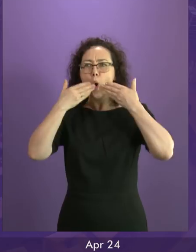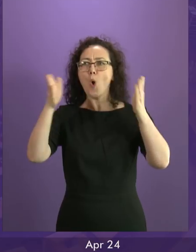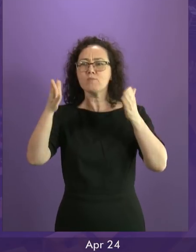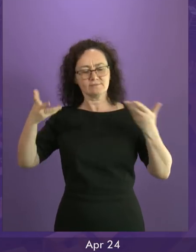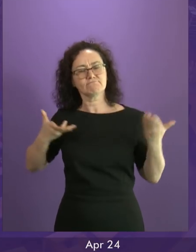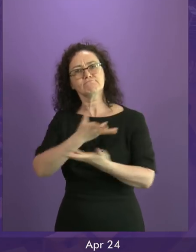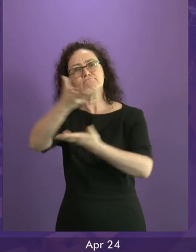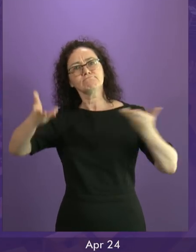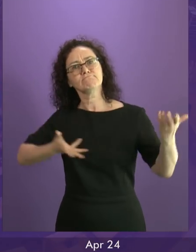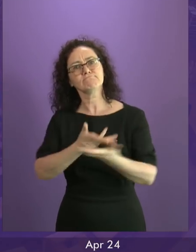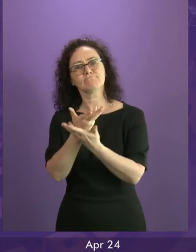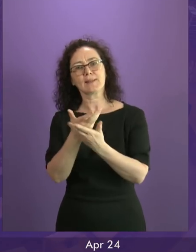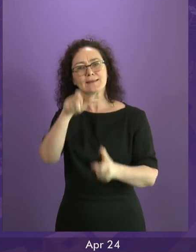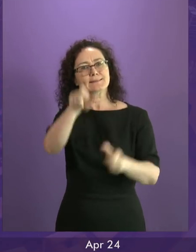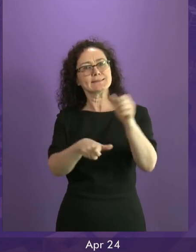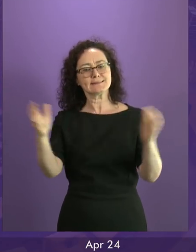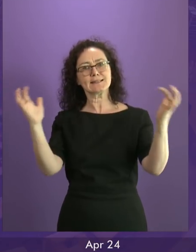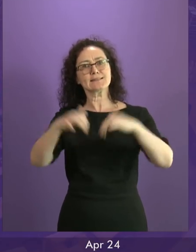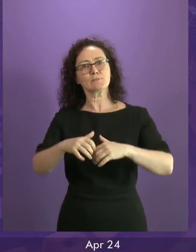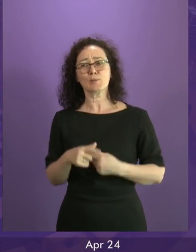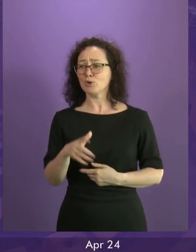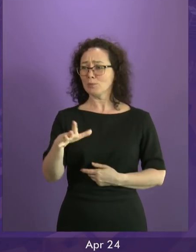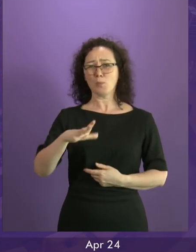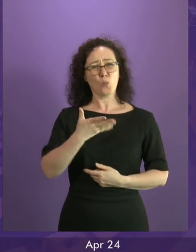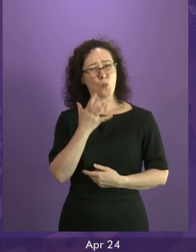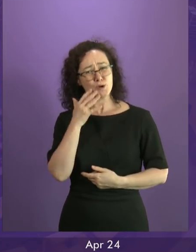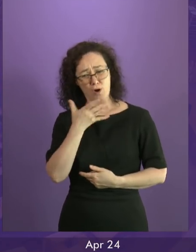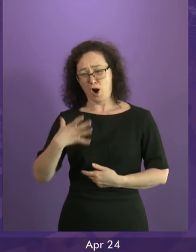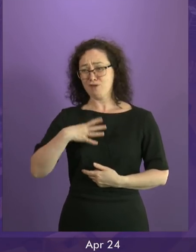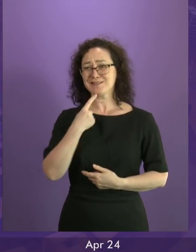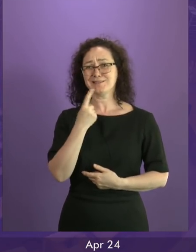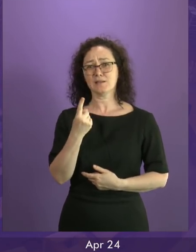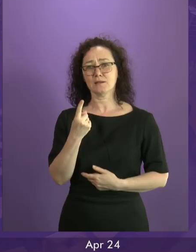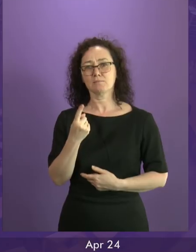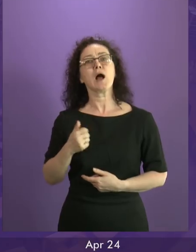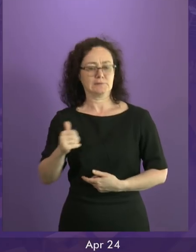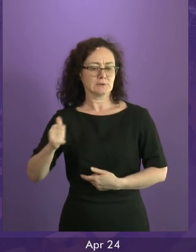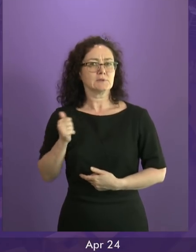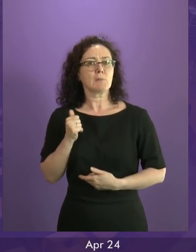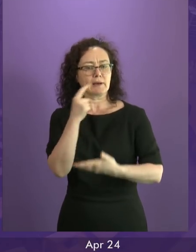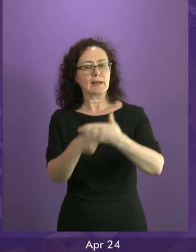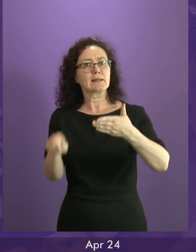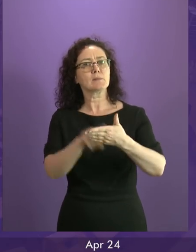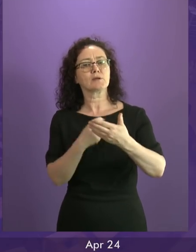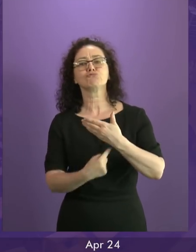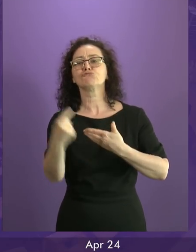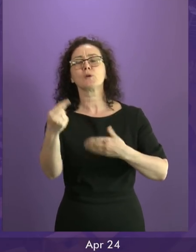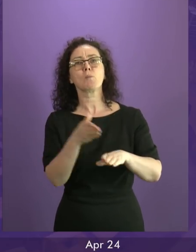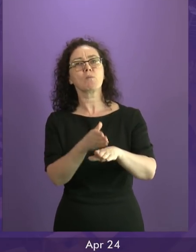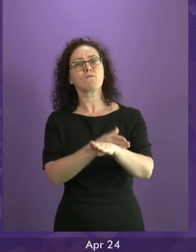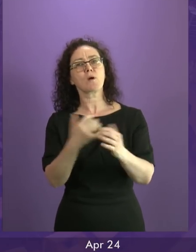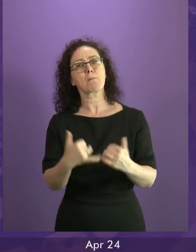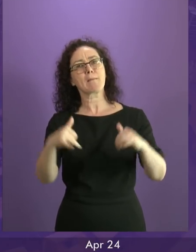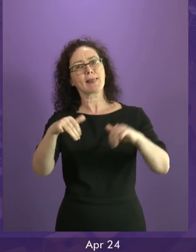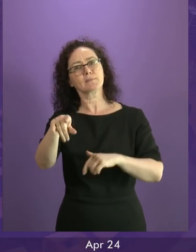assembly when she has already stated that she will hold an independence referendum before the end of the parliament. She is ignoring the settled